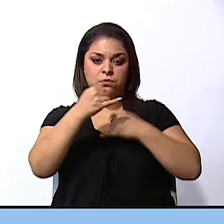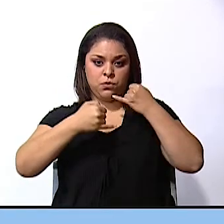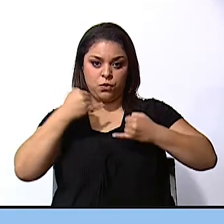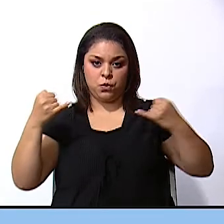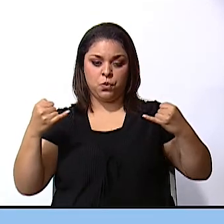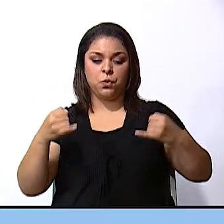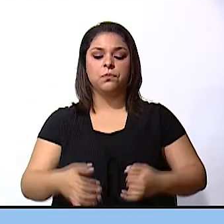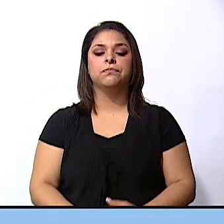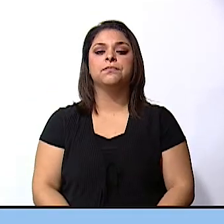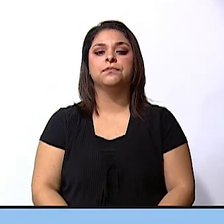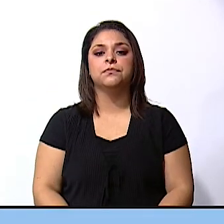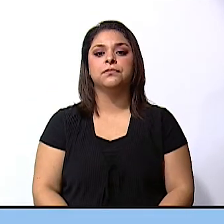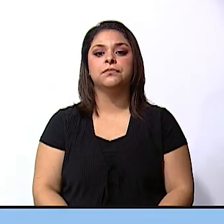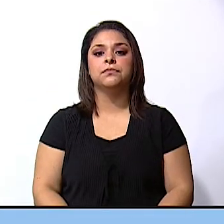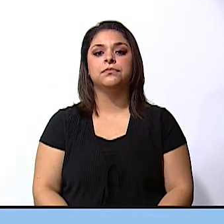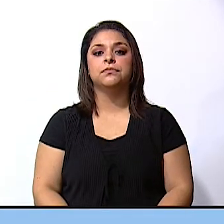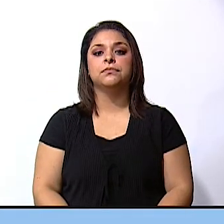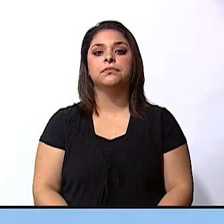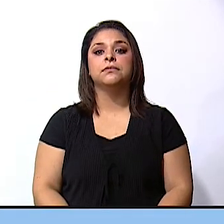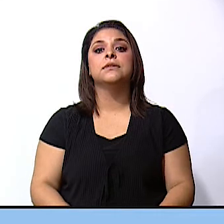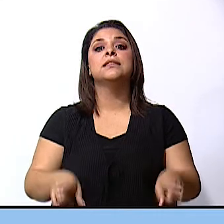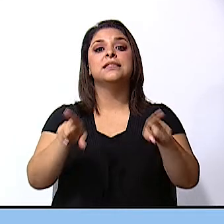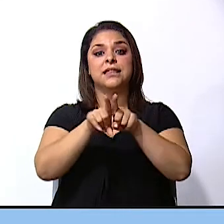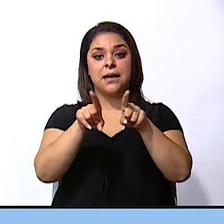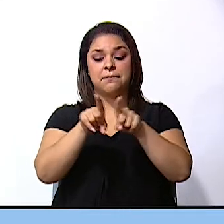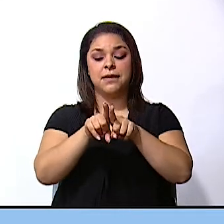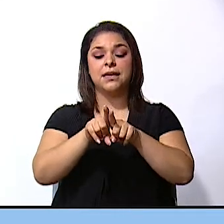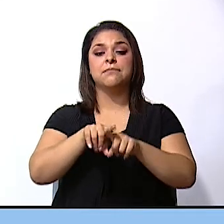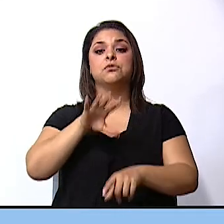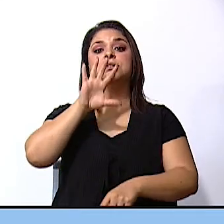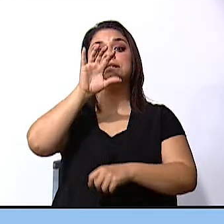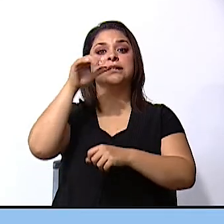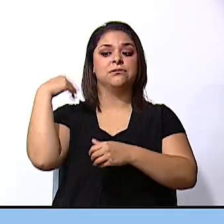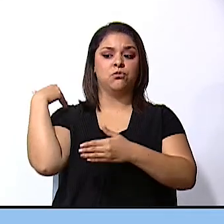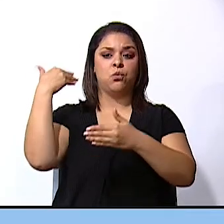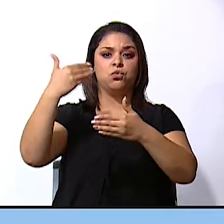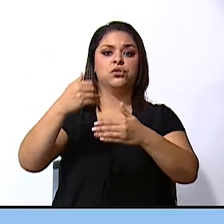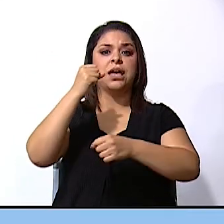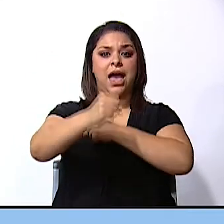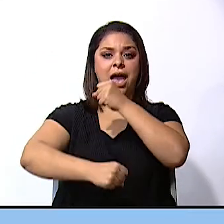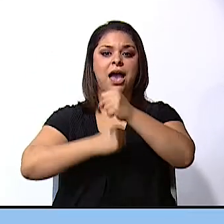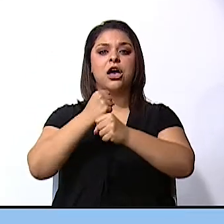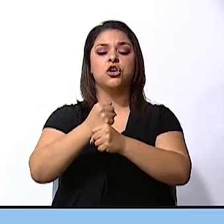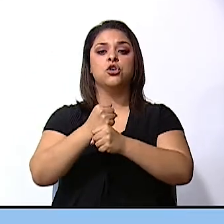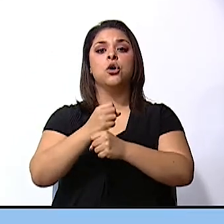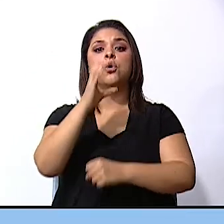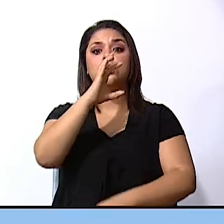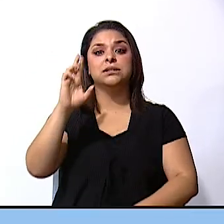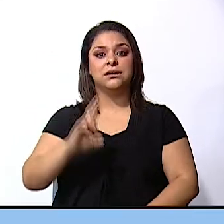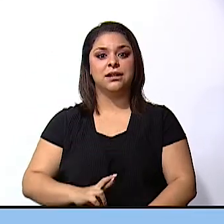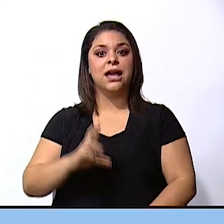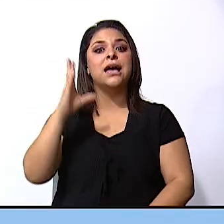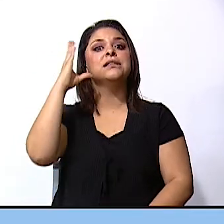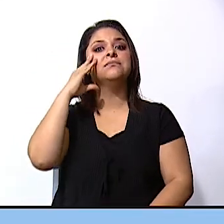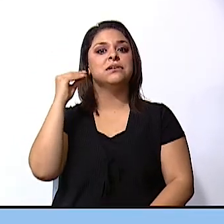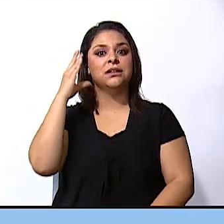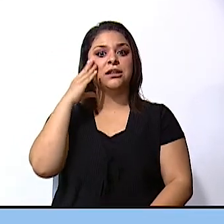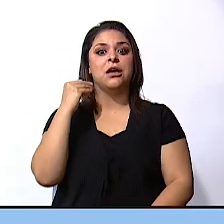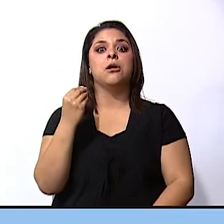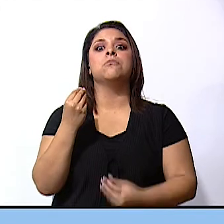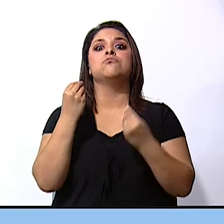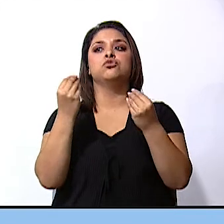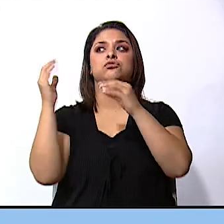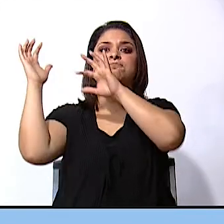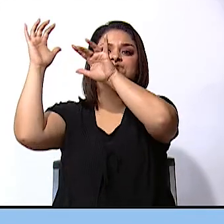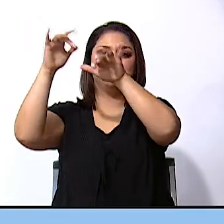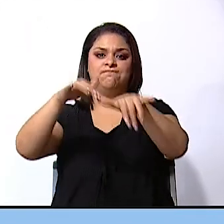In the last 500 years, Costa Rica has experienced important migrations.